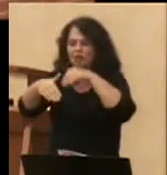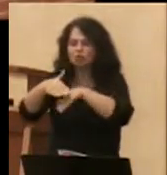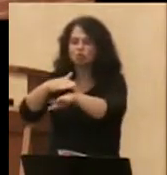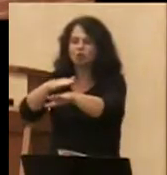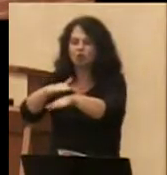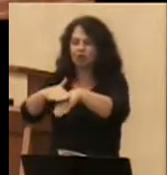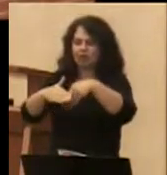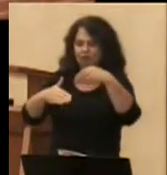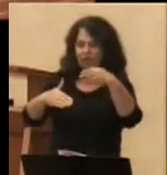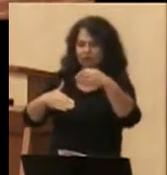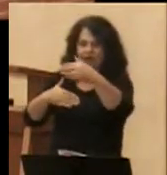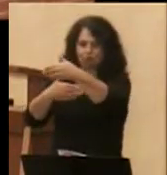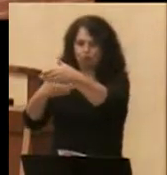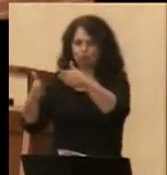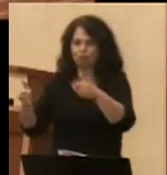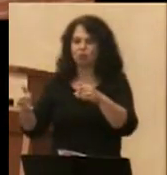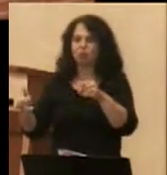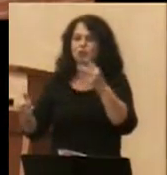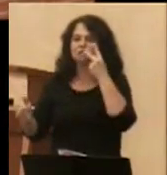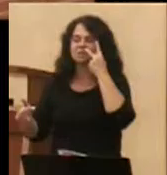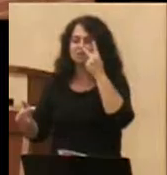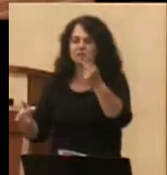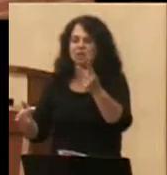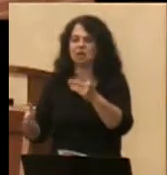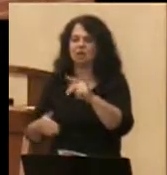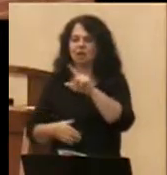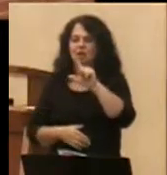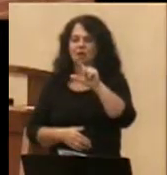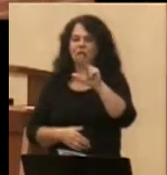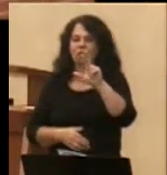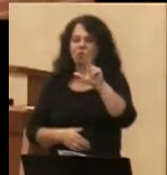because it was right at eye level.